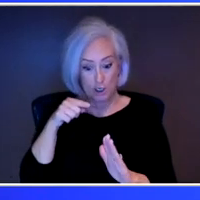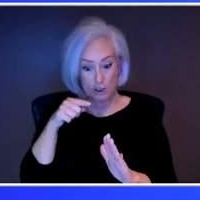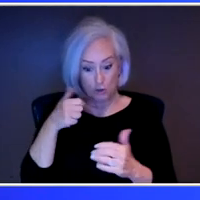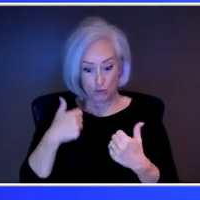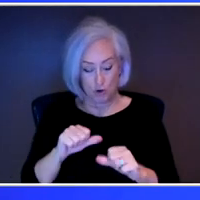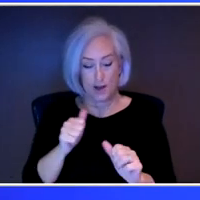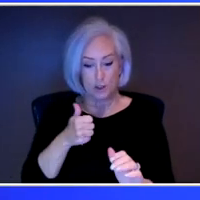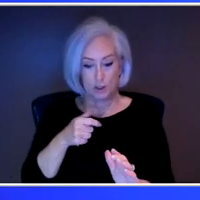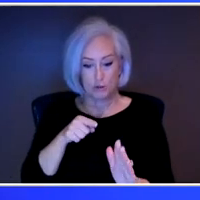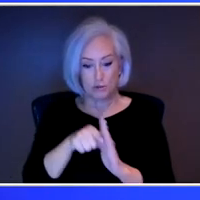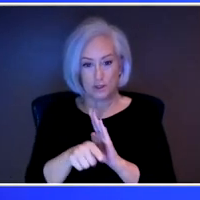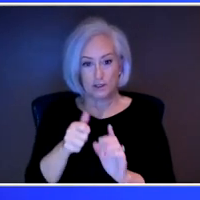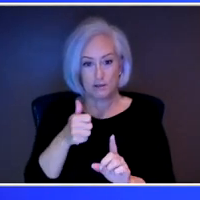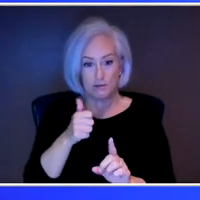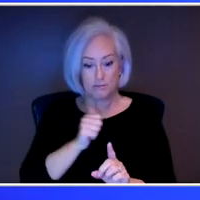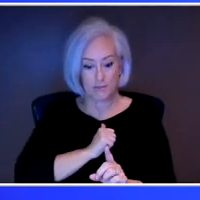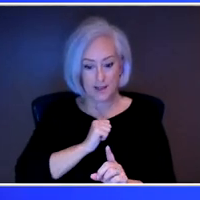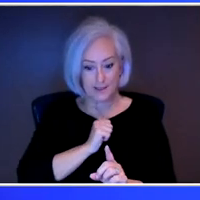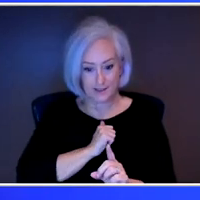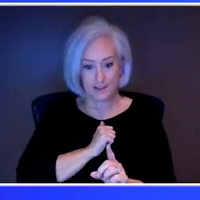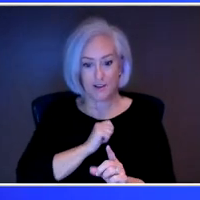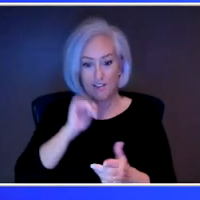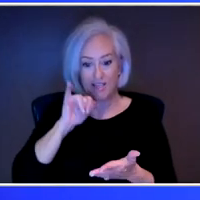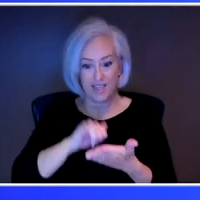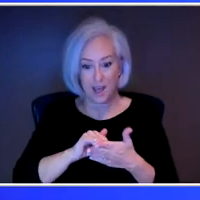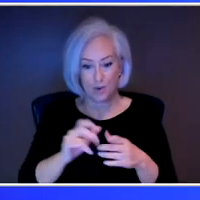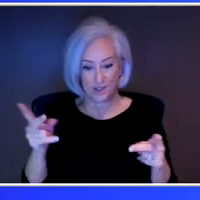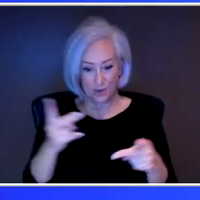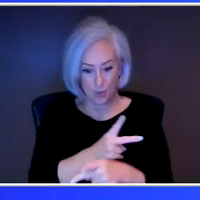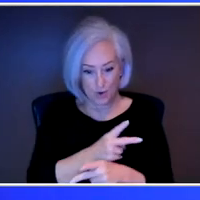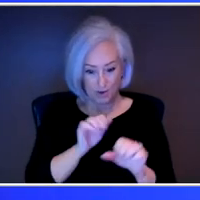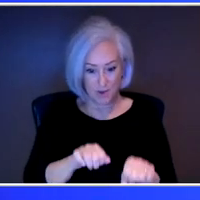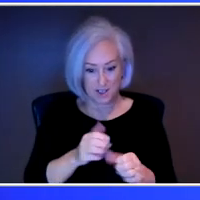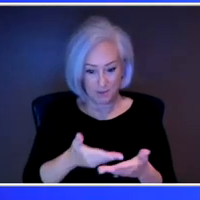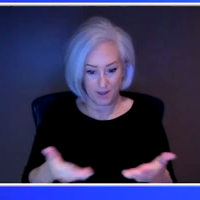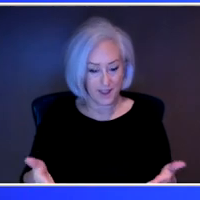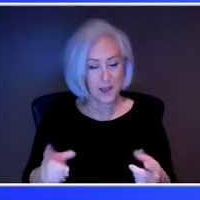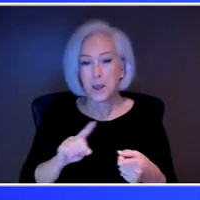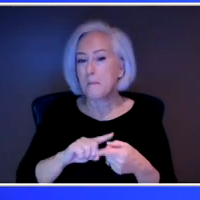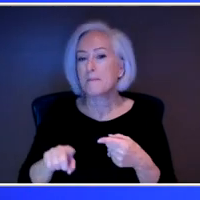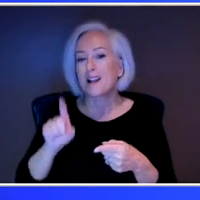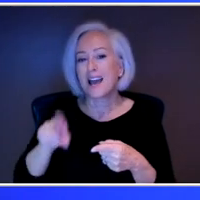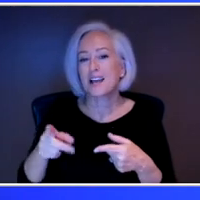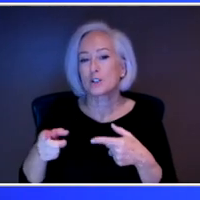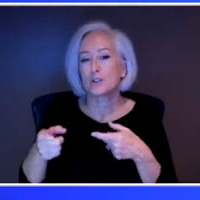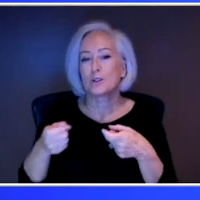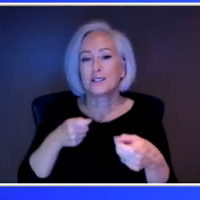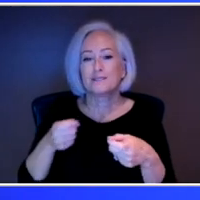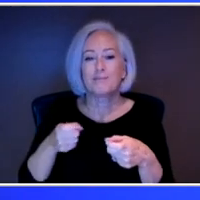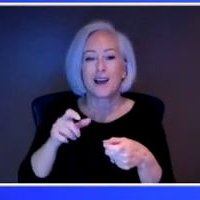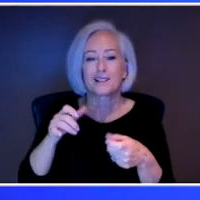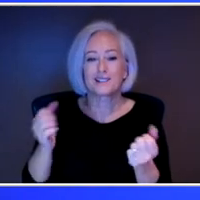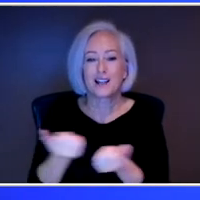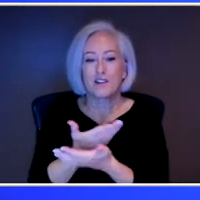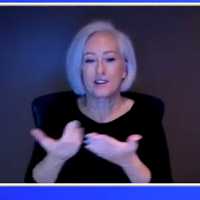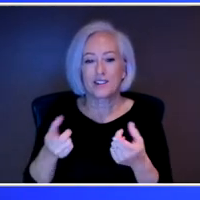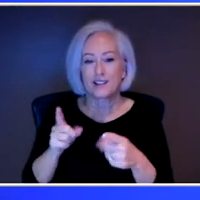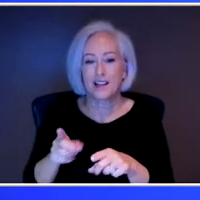everything that was going on before the attempt as well as the consequences of the attempt itself. So